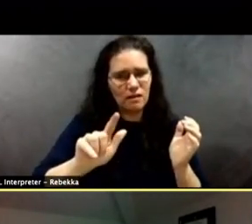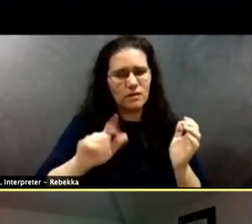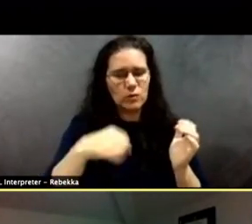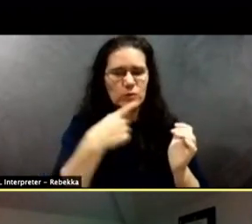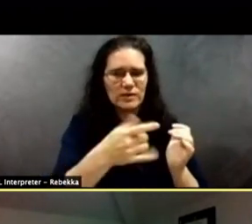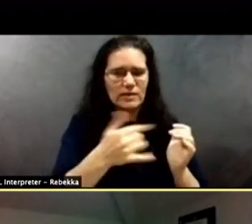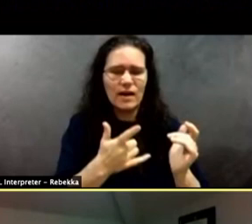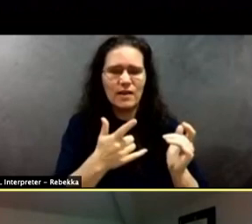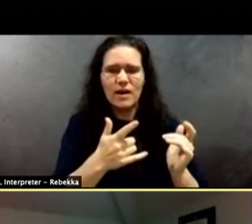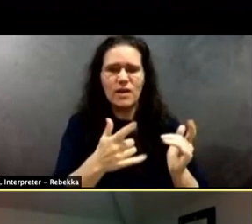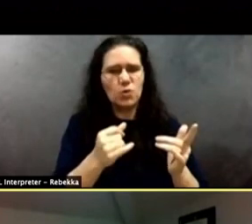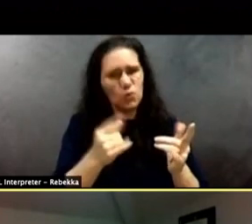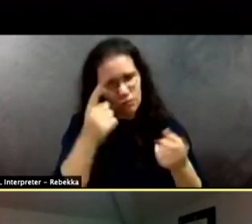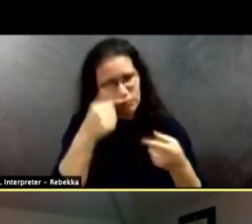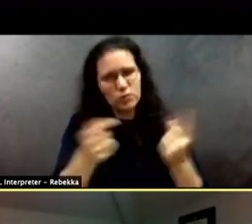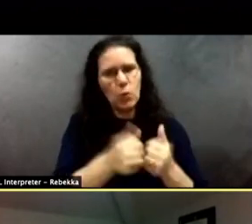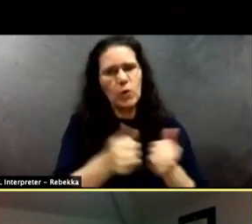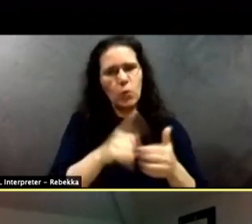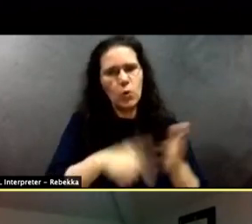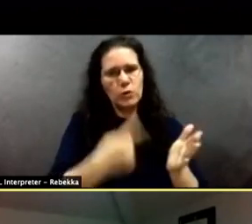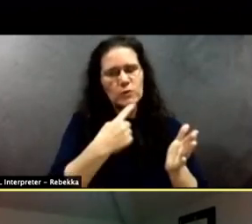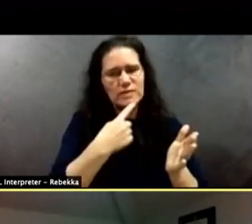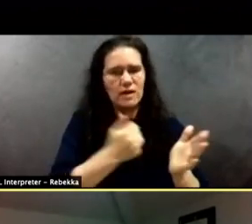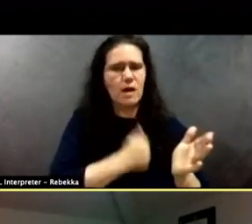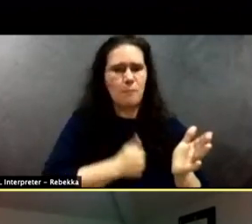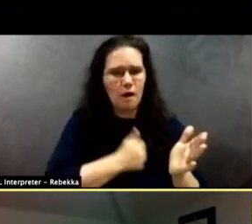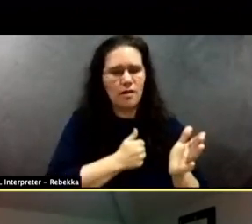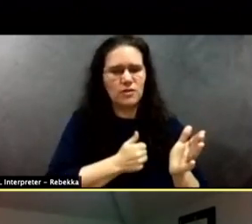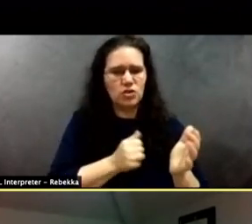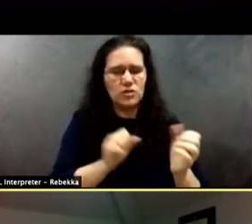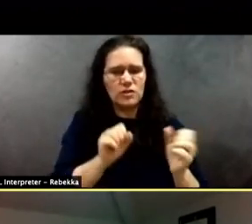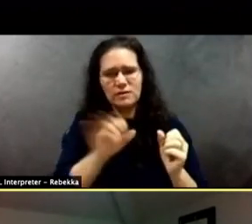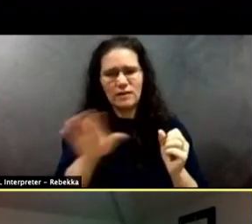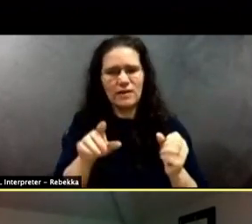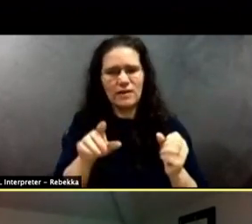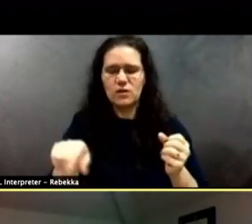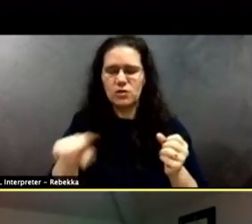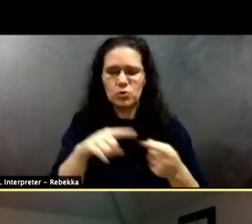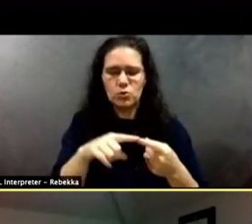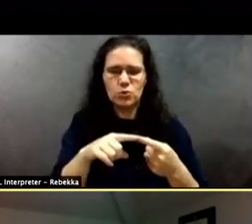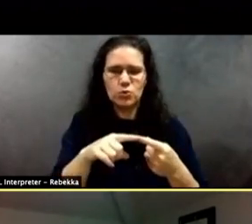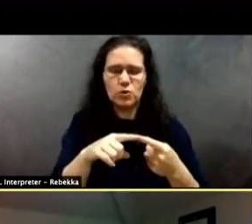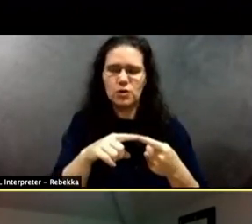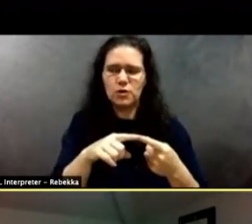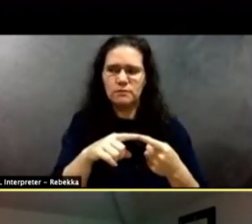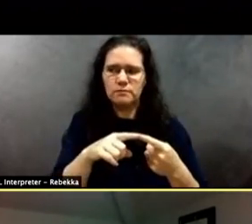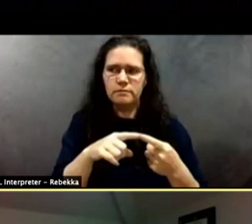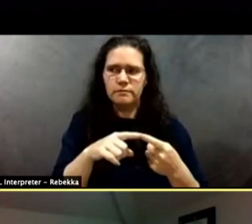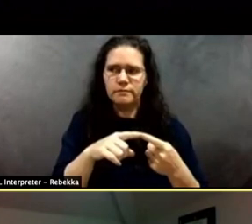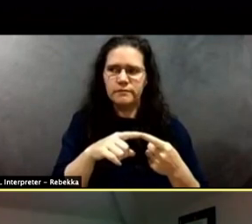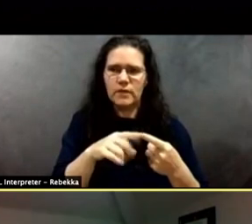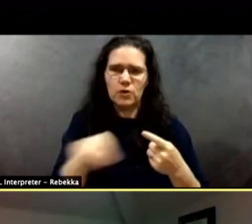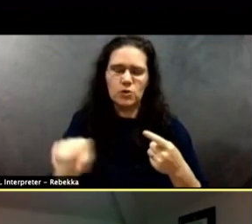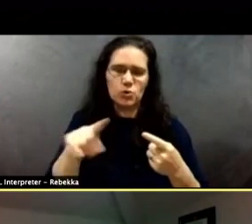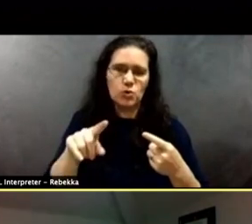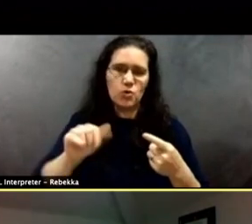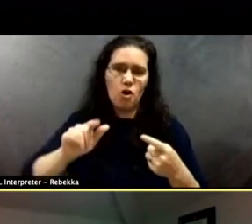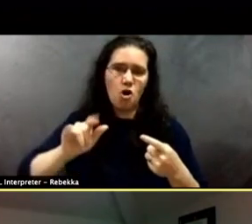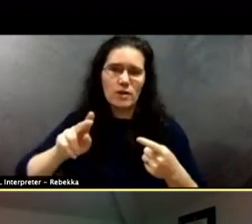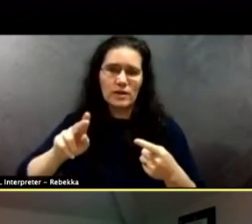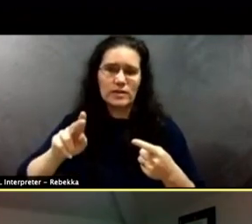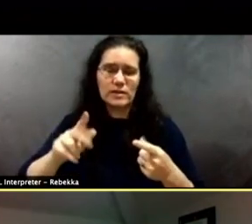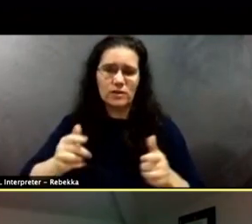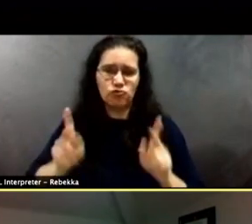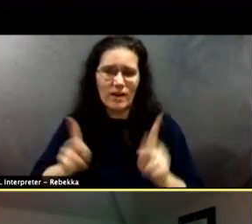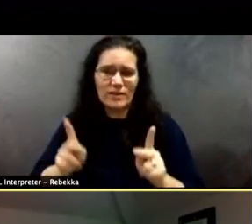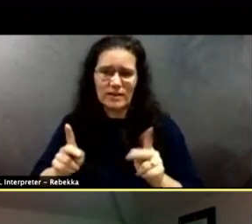the police officers? An apology sent to the Arlington residents was good, but I